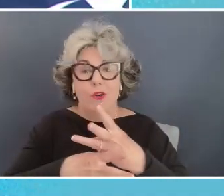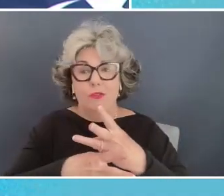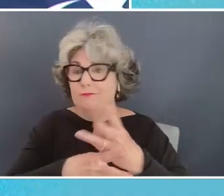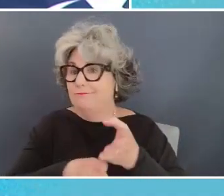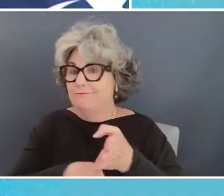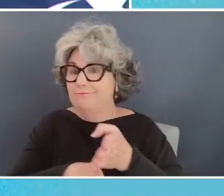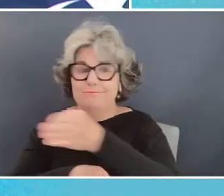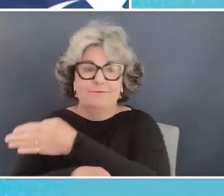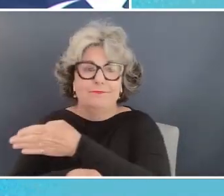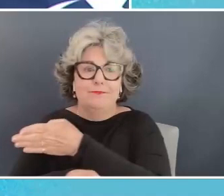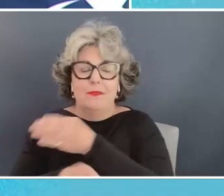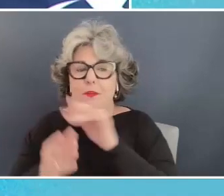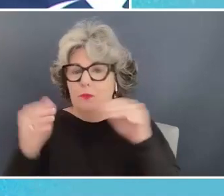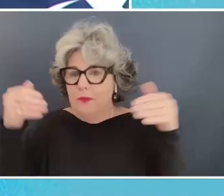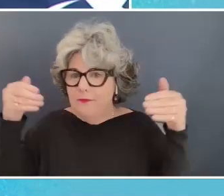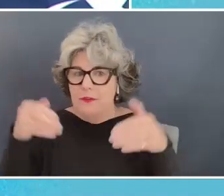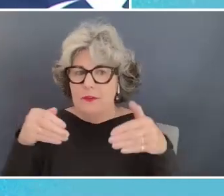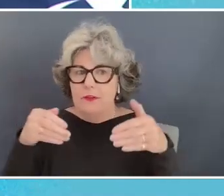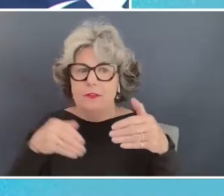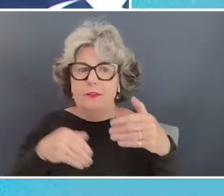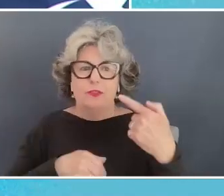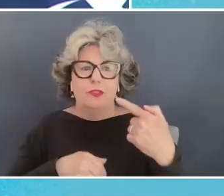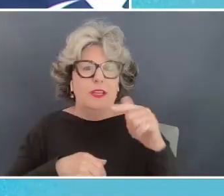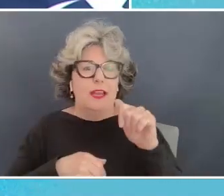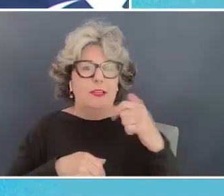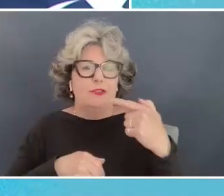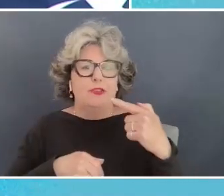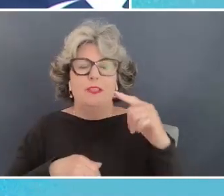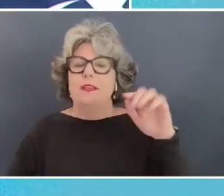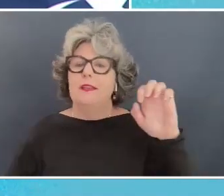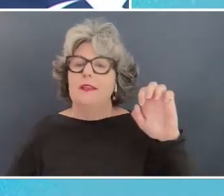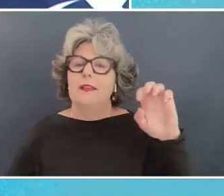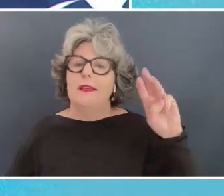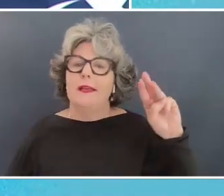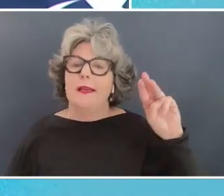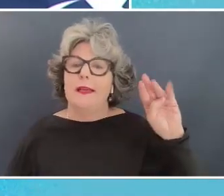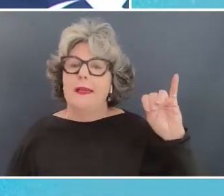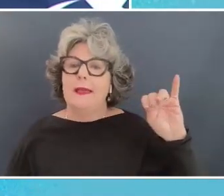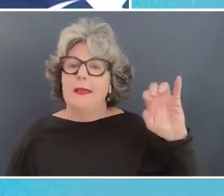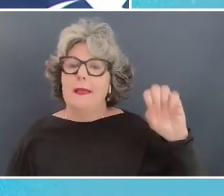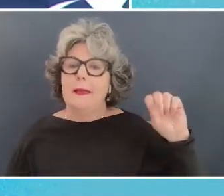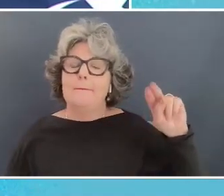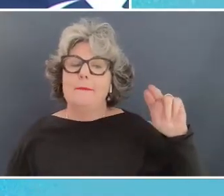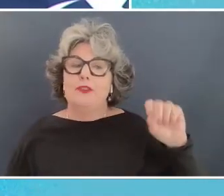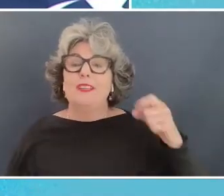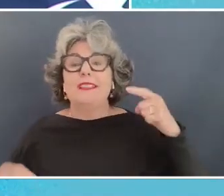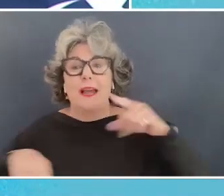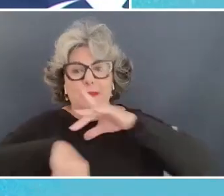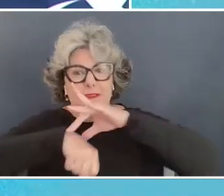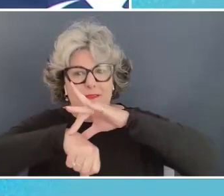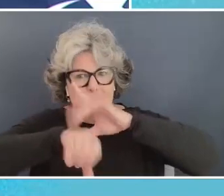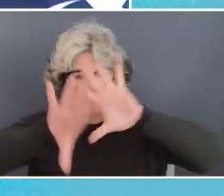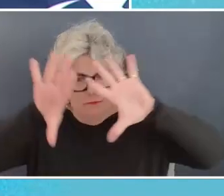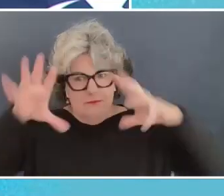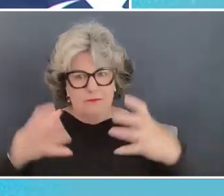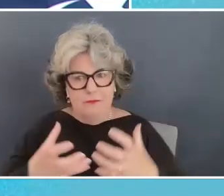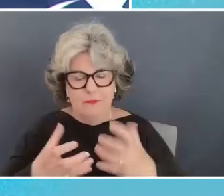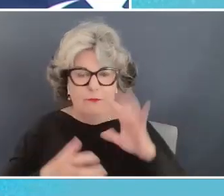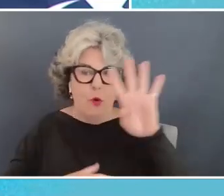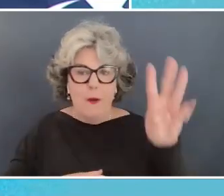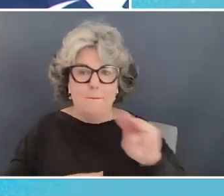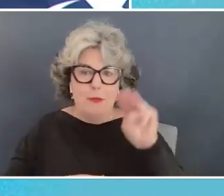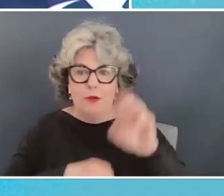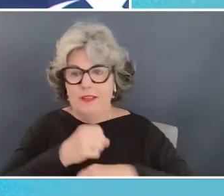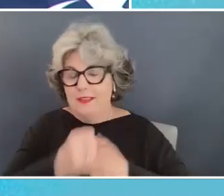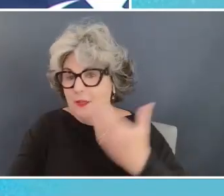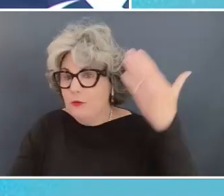concentration of gg emissions in the atmosphere uh it has happened in our planet in the past four million years ago but